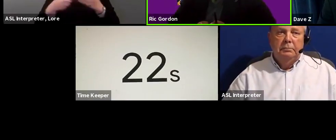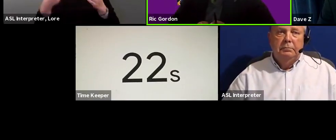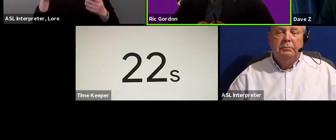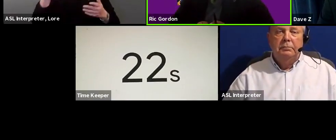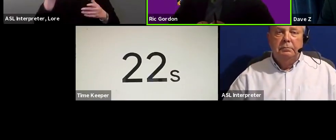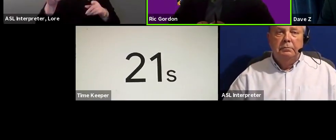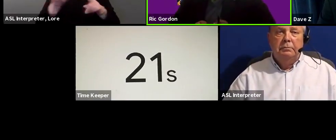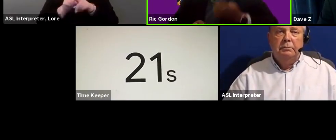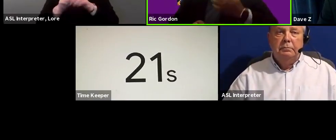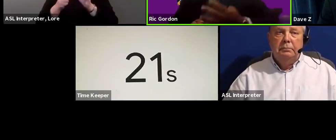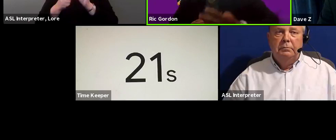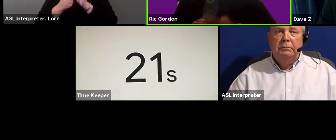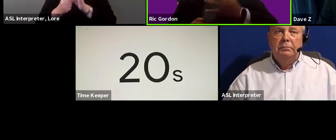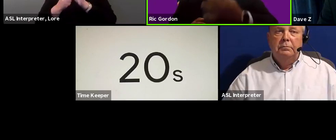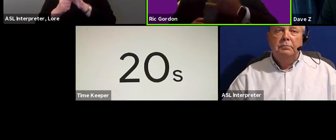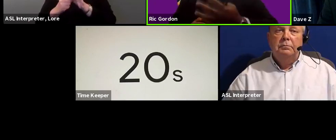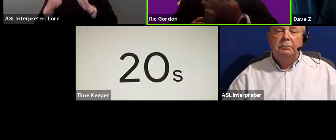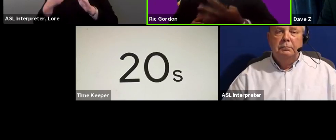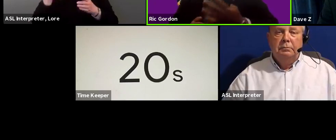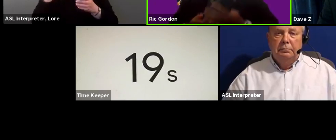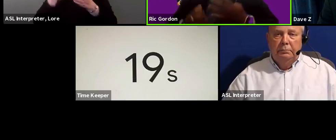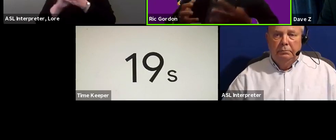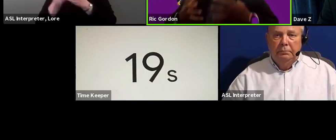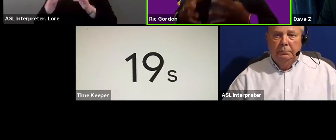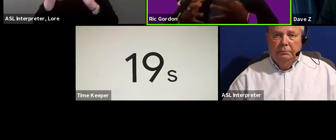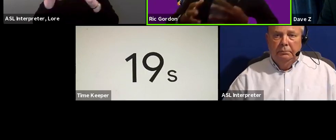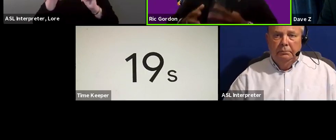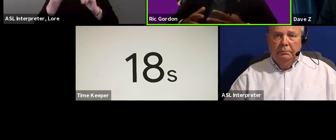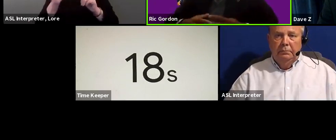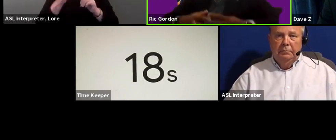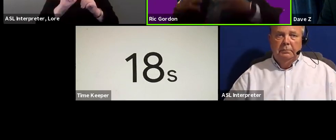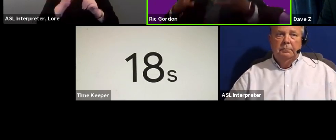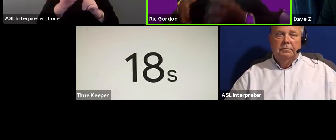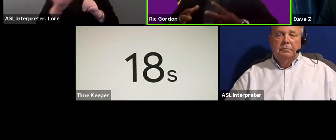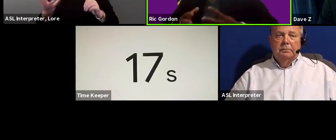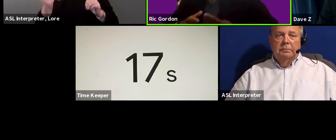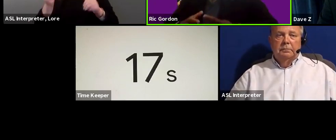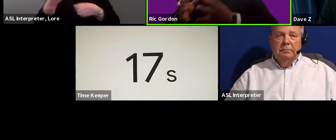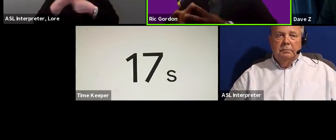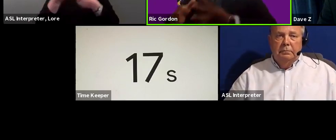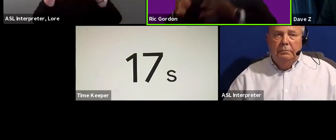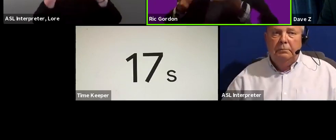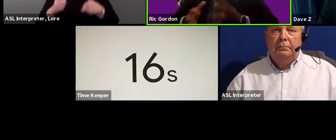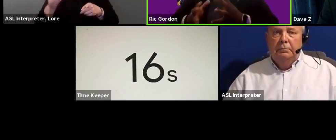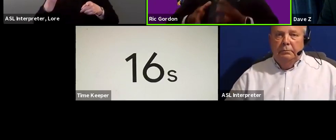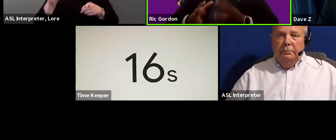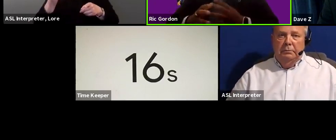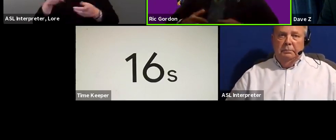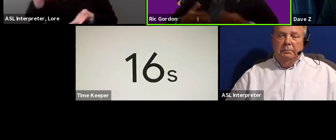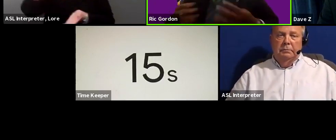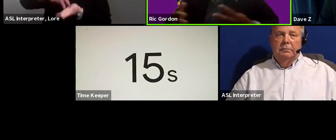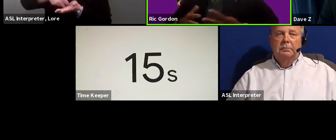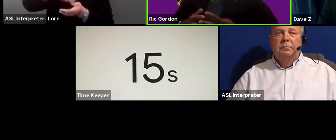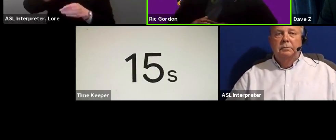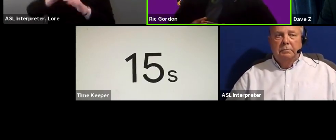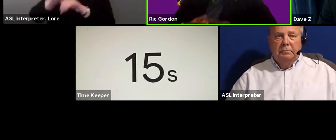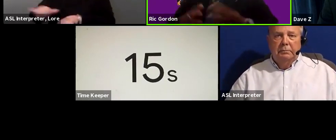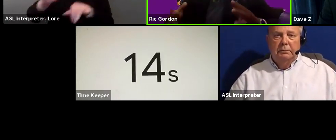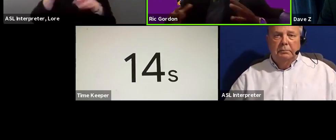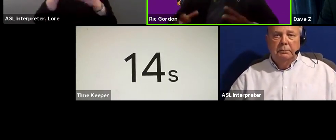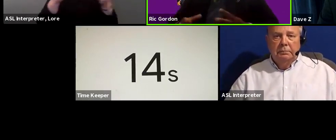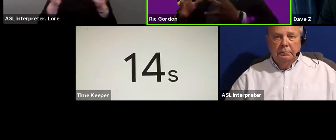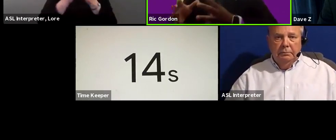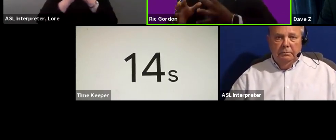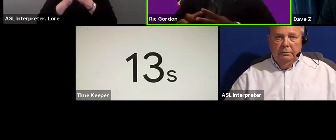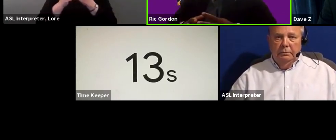as an example. So I believe that we can do these things. We can make them happen. We have to stand on that common ground of unity together.